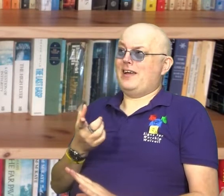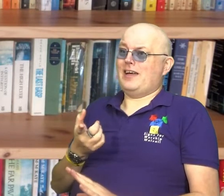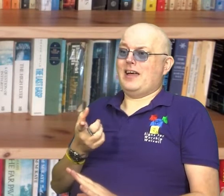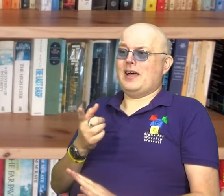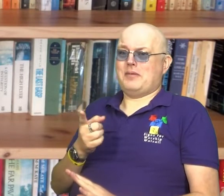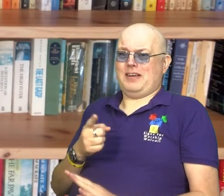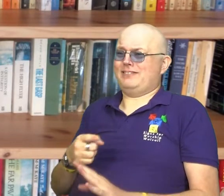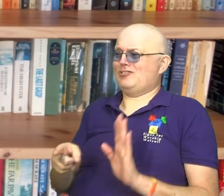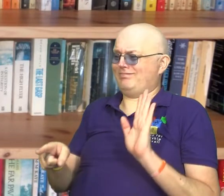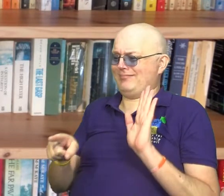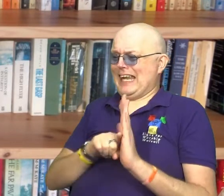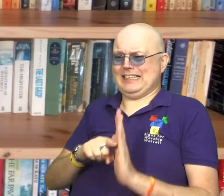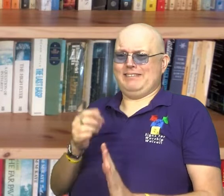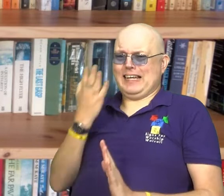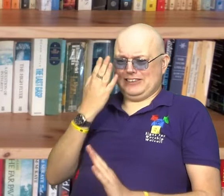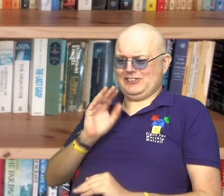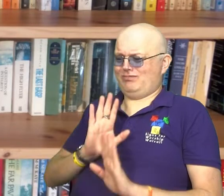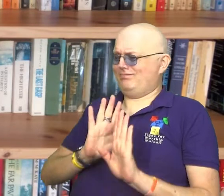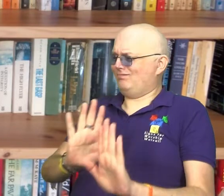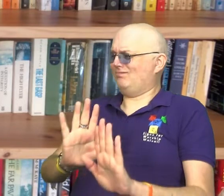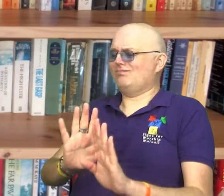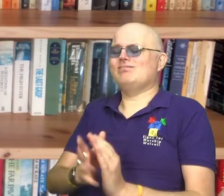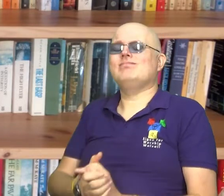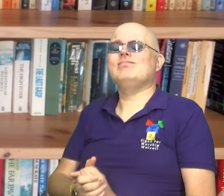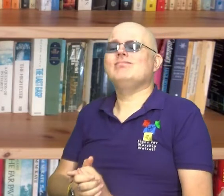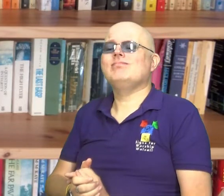And actually, I became very negative towards the Alpha course.